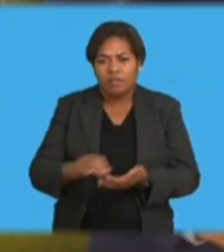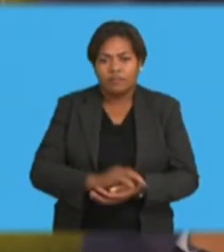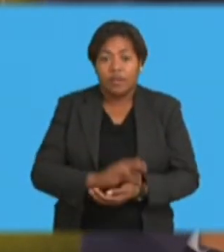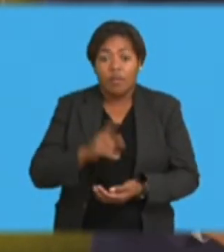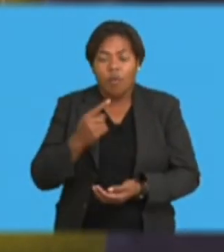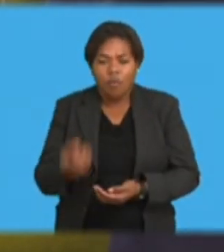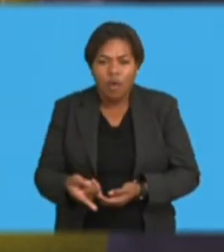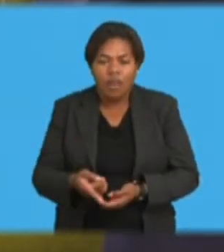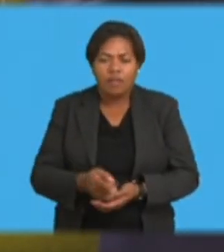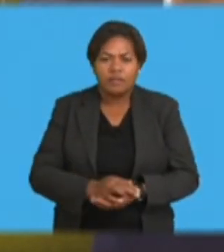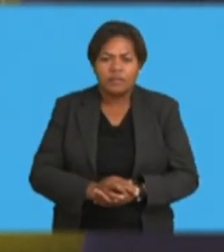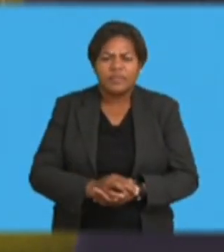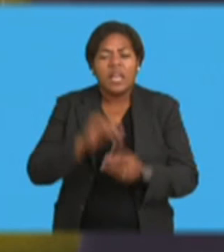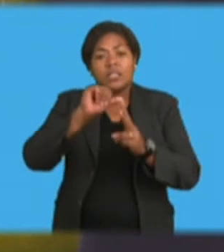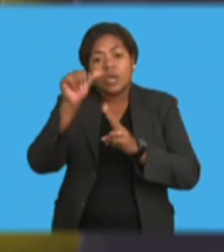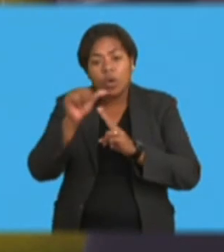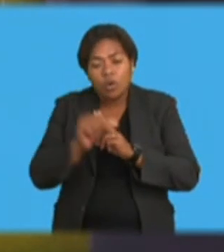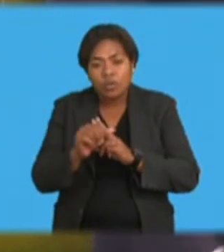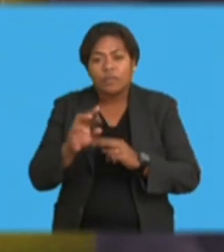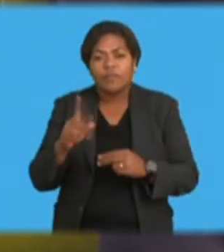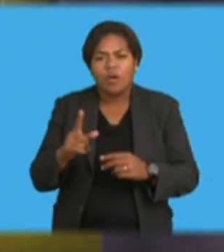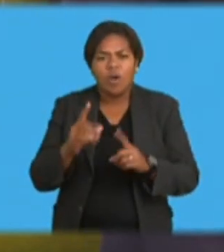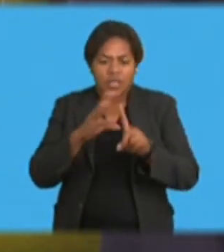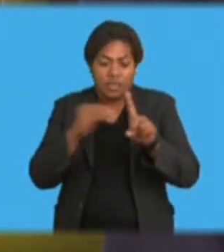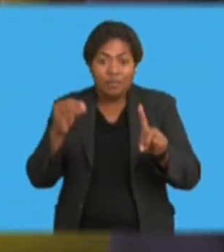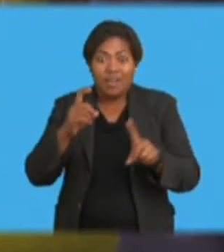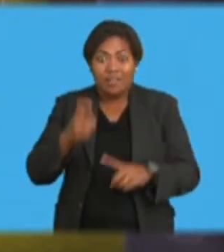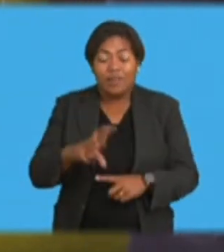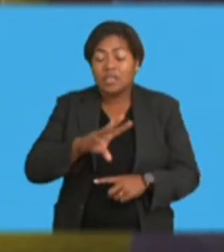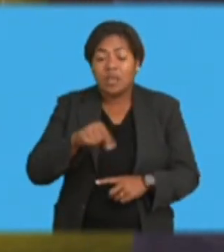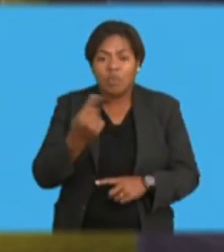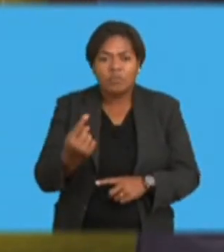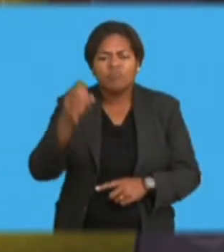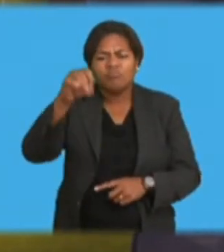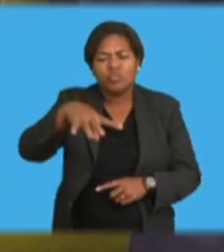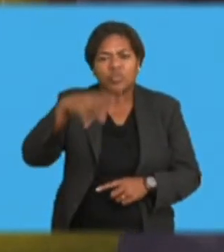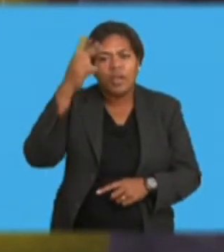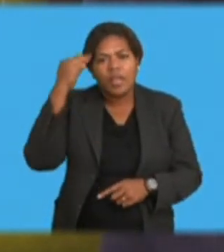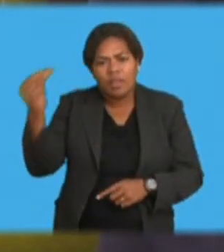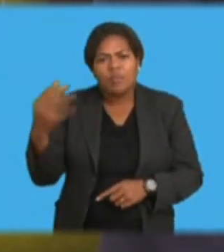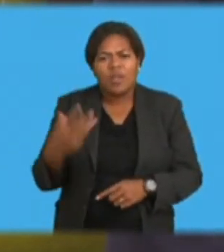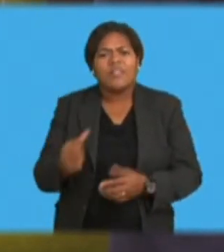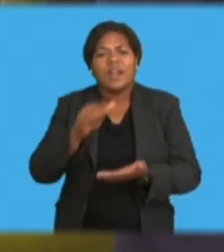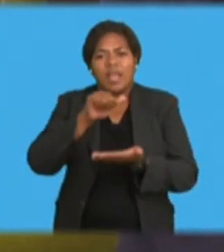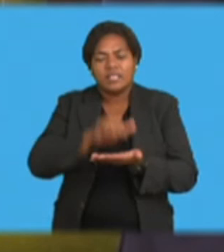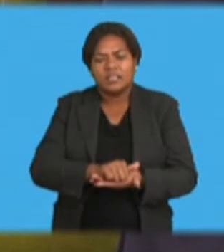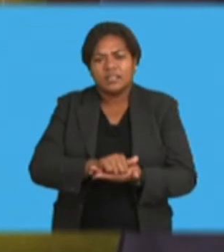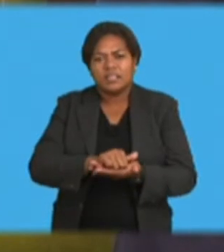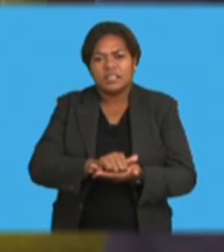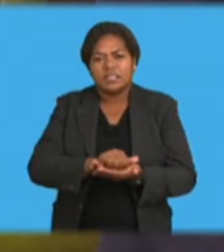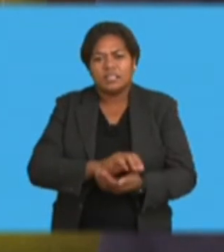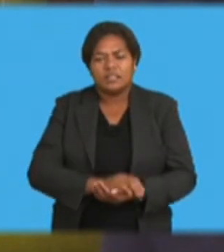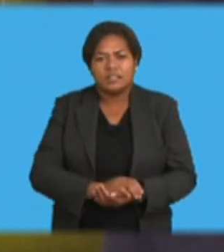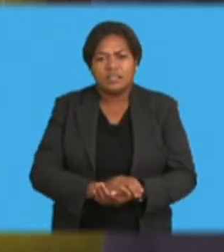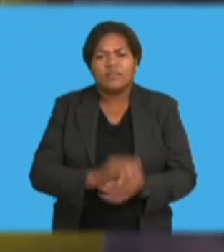regulated. Also, for example, if somebody puts your name there when they shouldn't have, you have a right of appeal. Previously, there was no right of